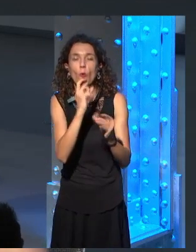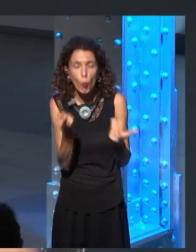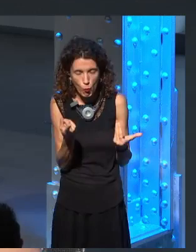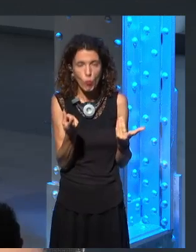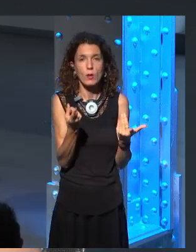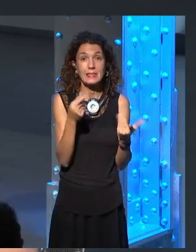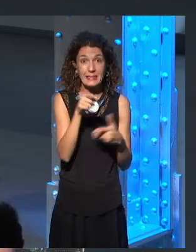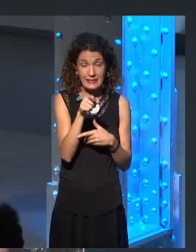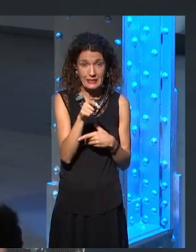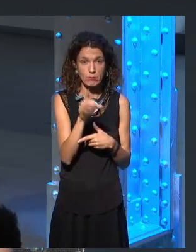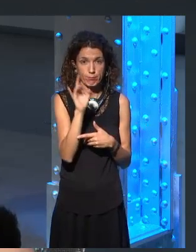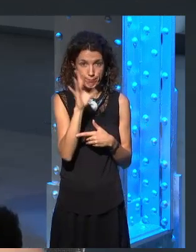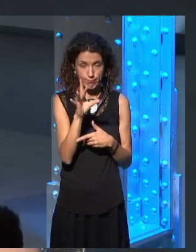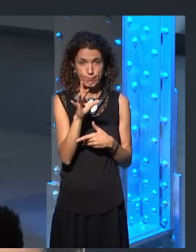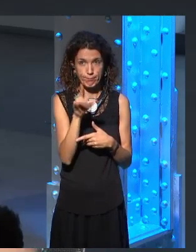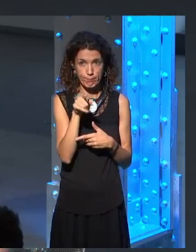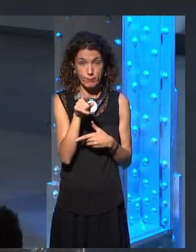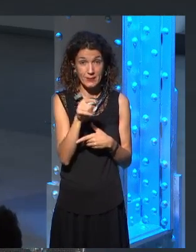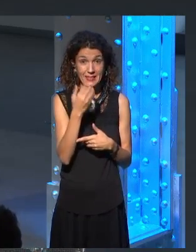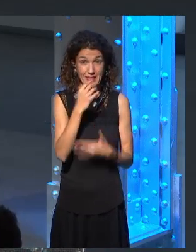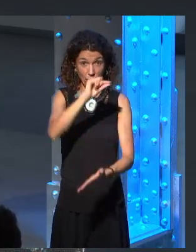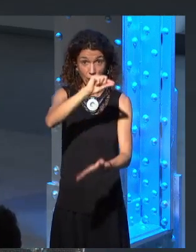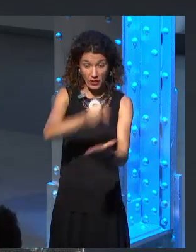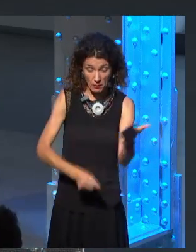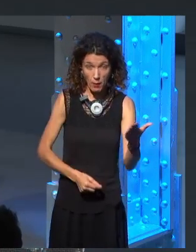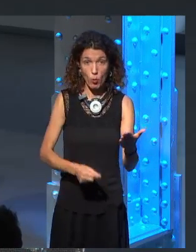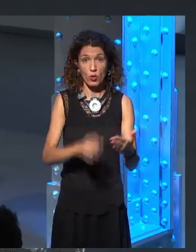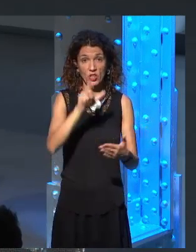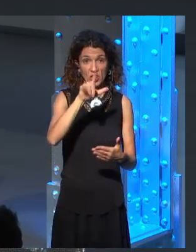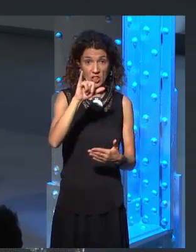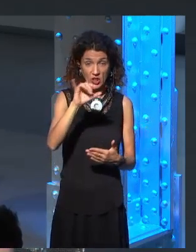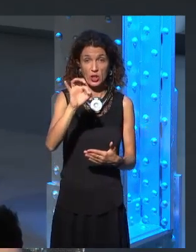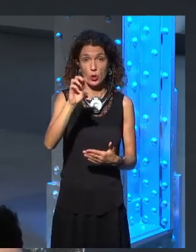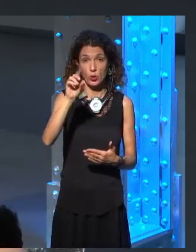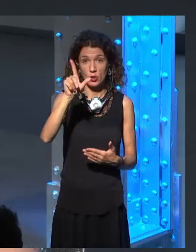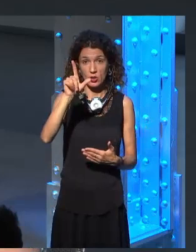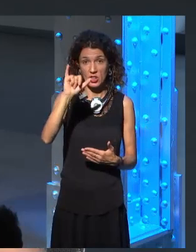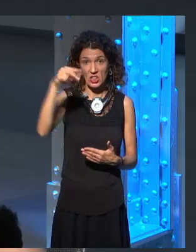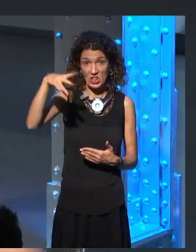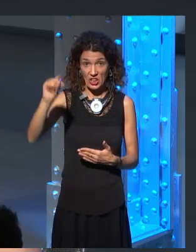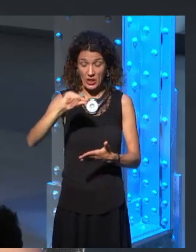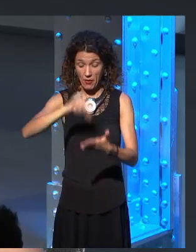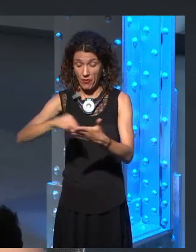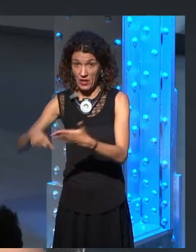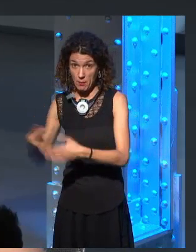Elio and Linda, sort of, with no pretense of a author from Westeros,